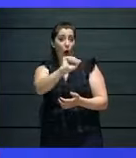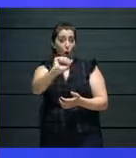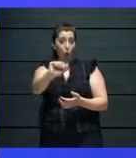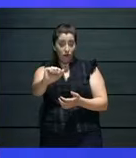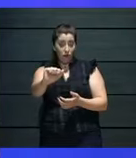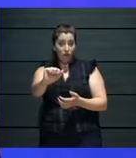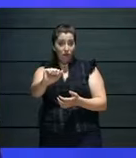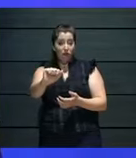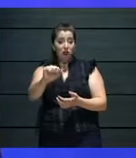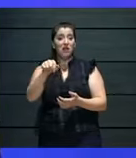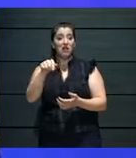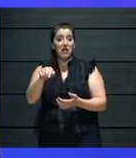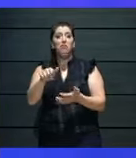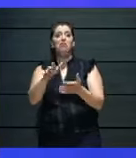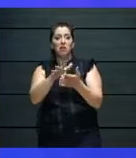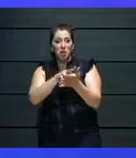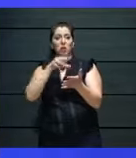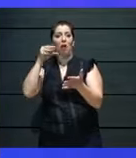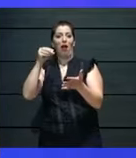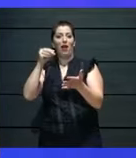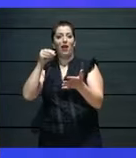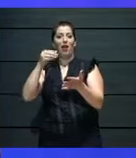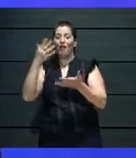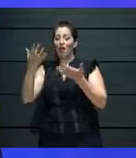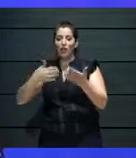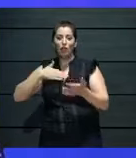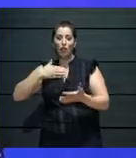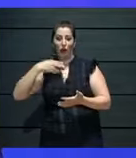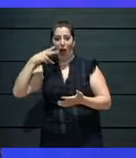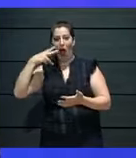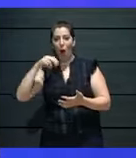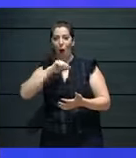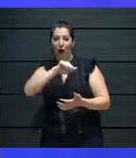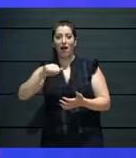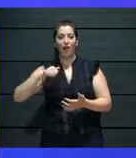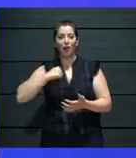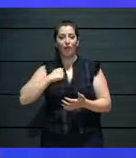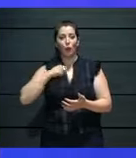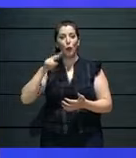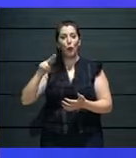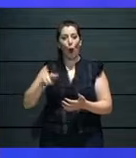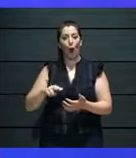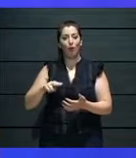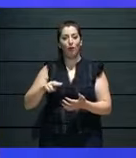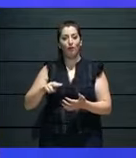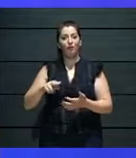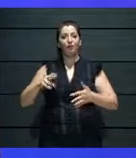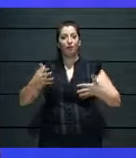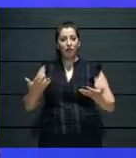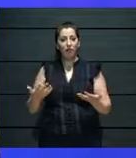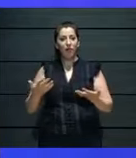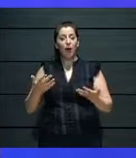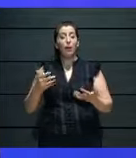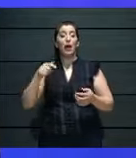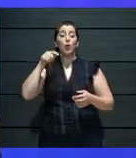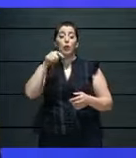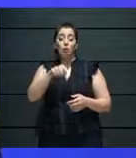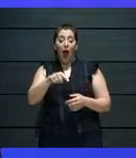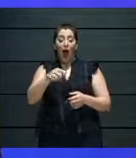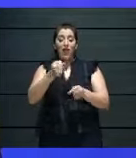what they have explained, the way they're tackling their audiences, is where we need to go.